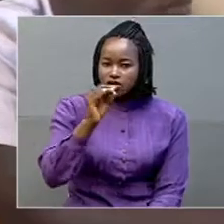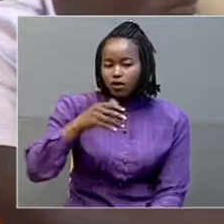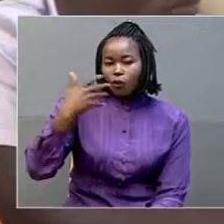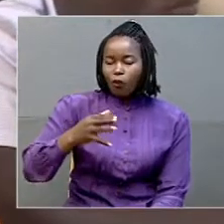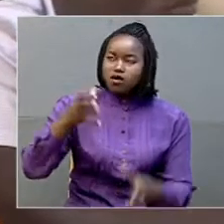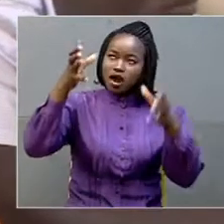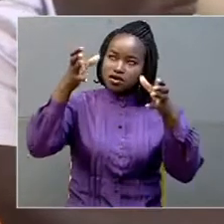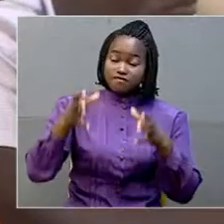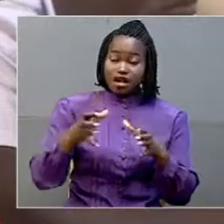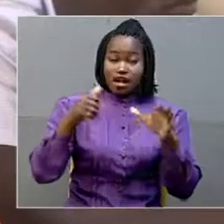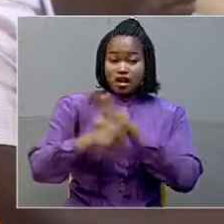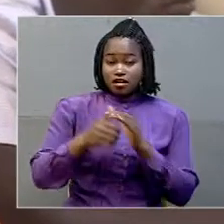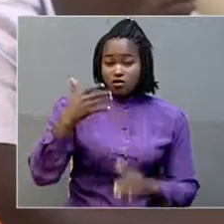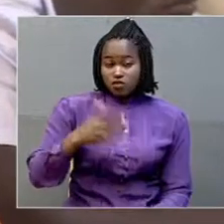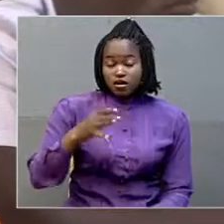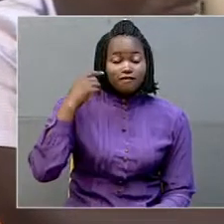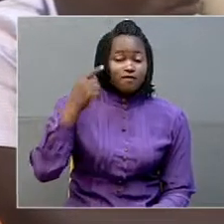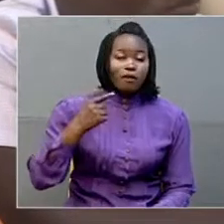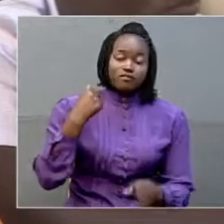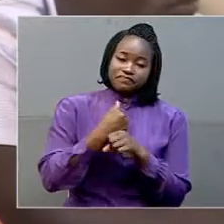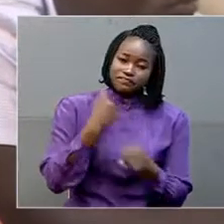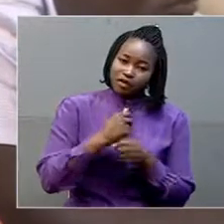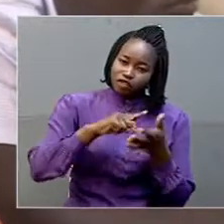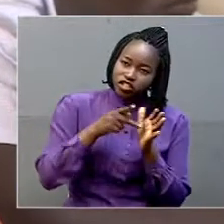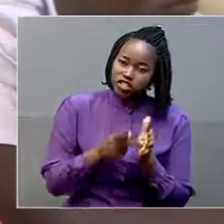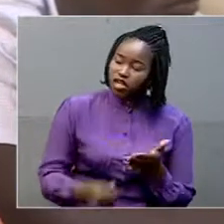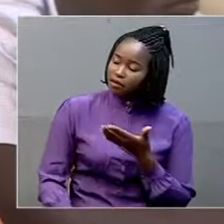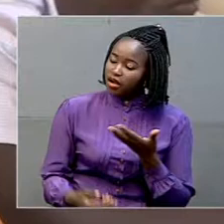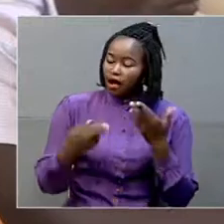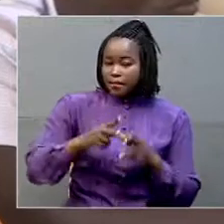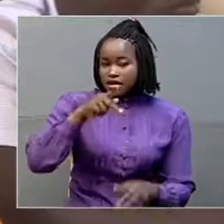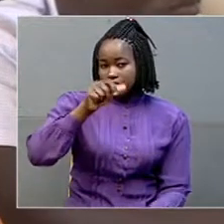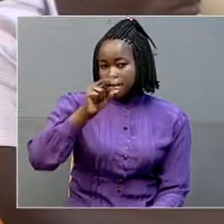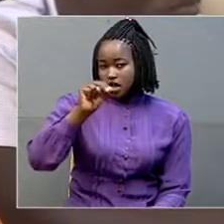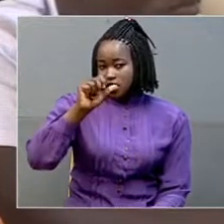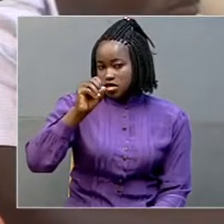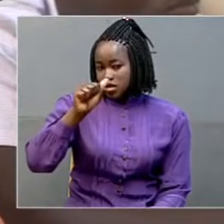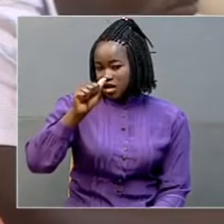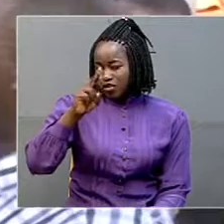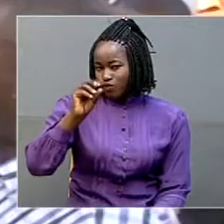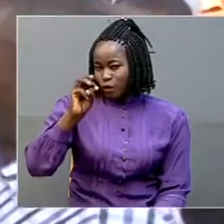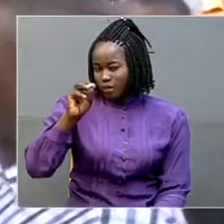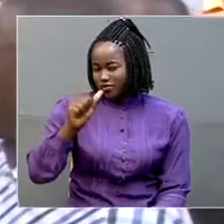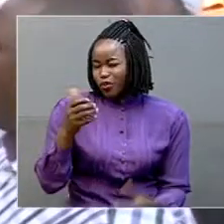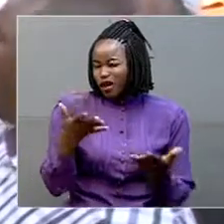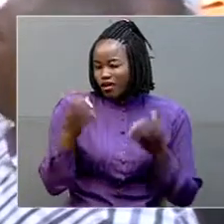and a Water for Production project held at Panaroma Soot Gardens in Muvende Municipality.